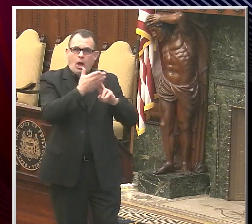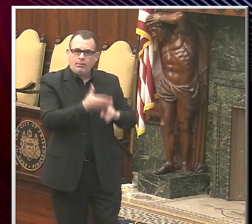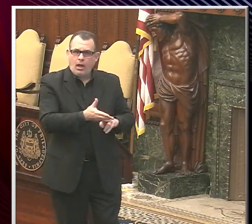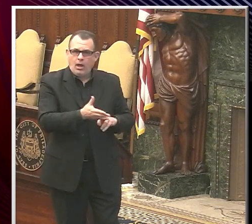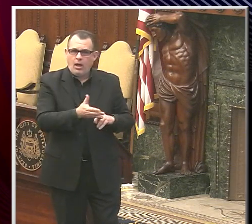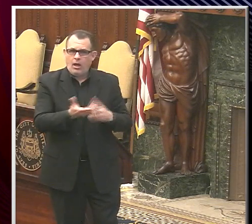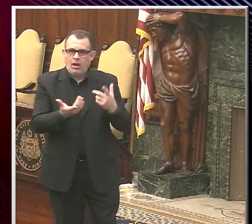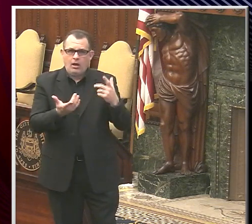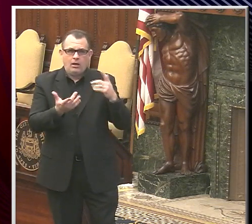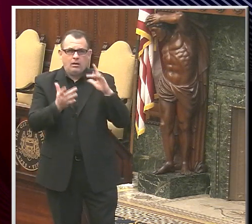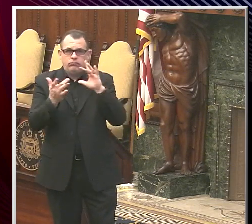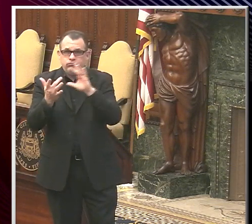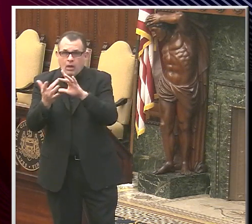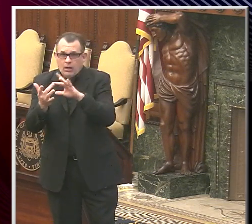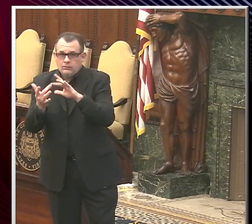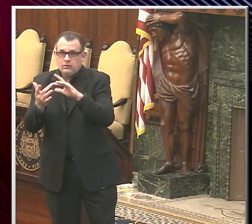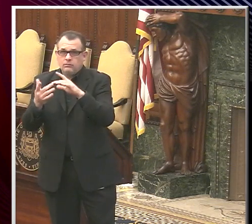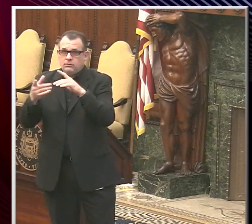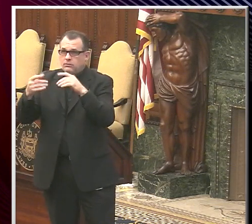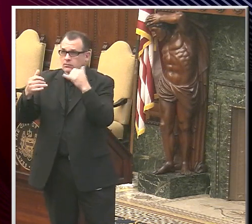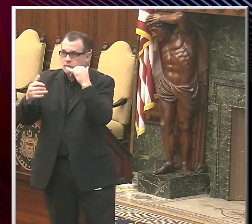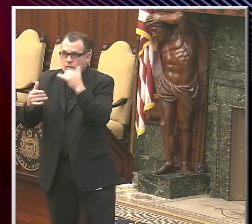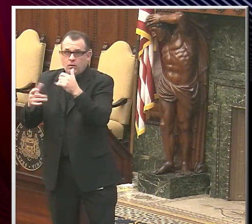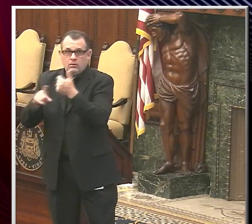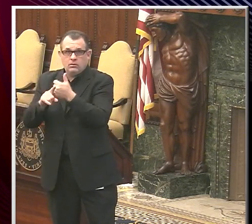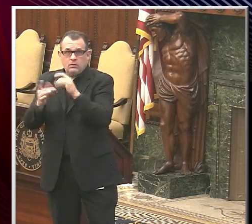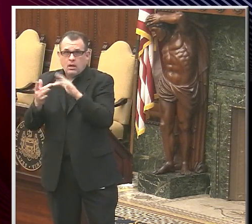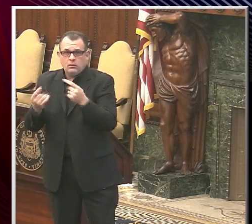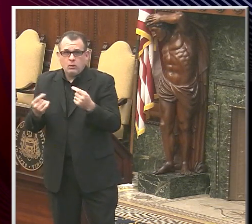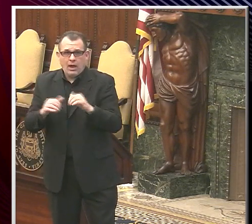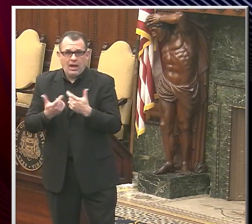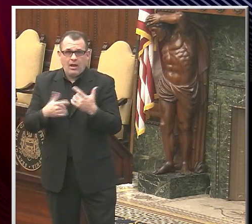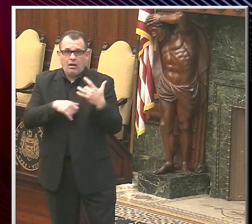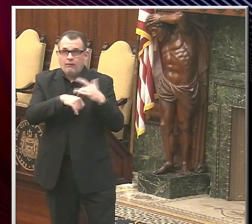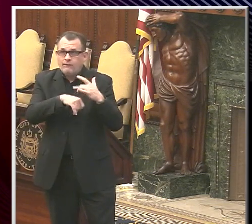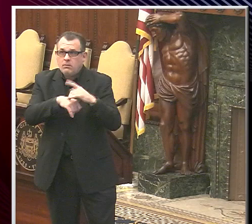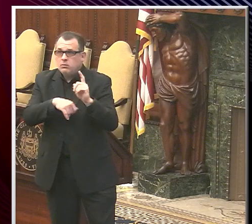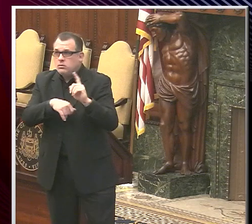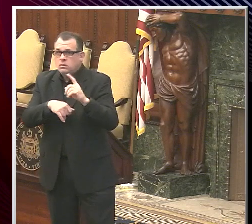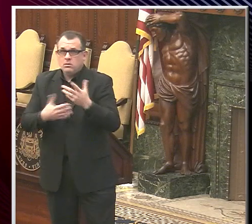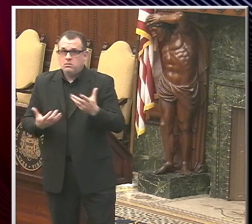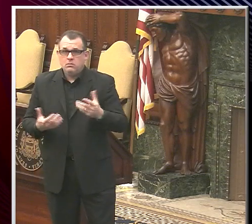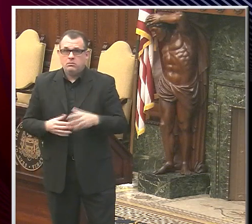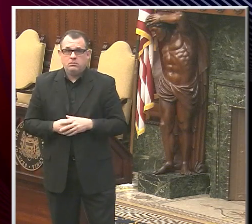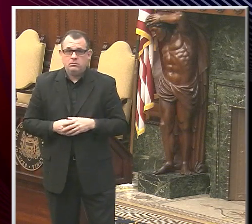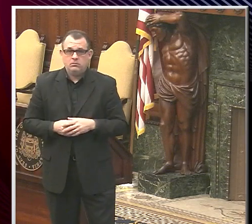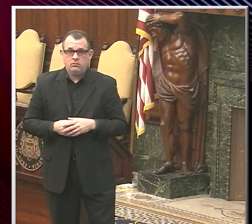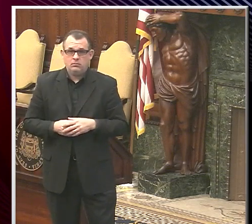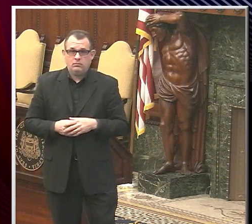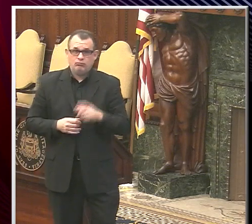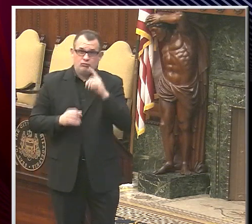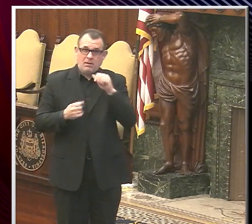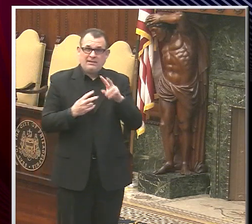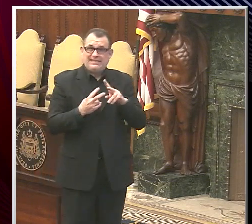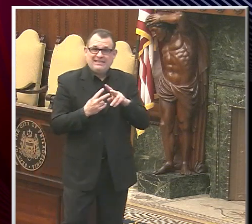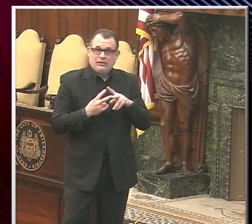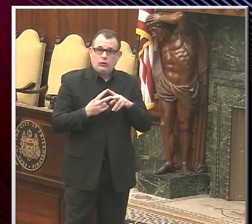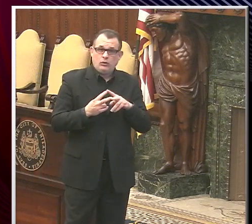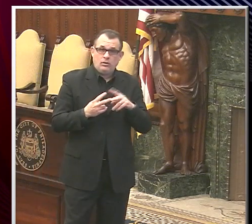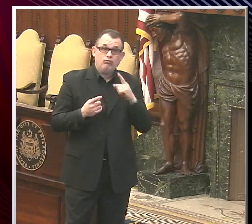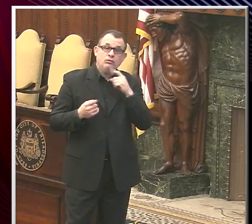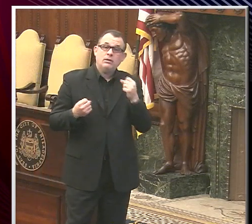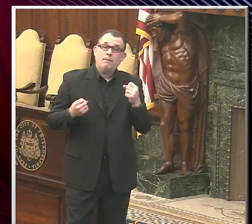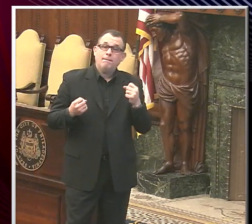pharmacies now and calling around to see, you know, who has openings? You know, they can do either. many of these,